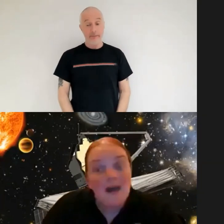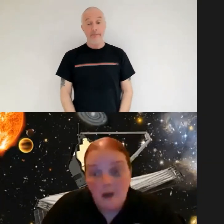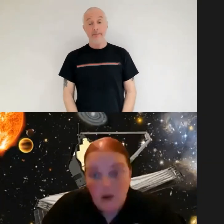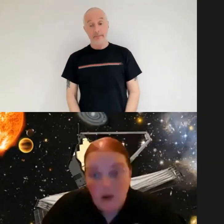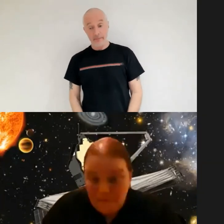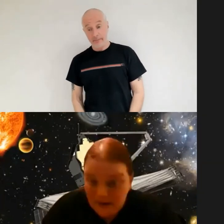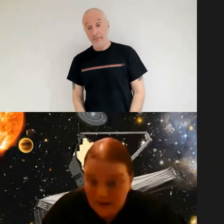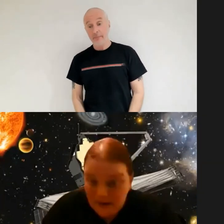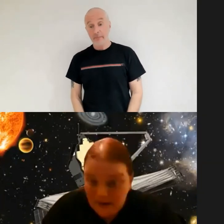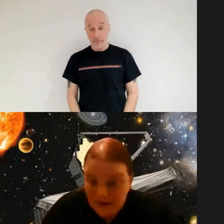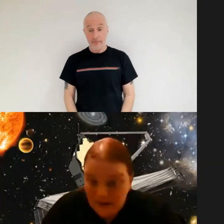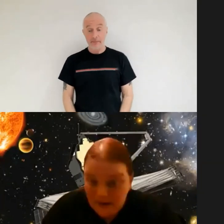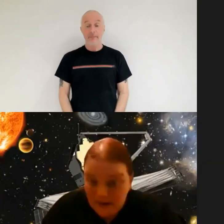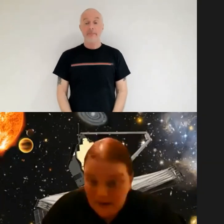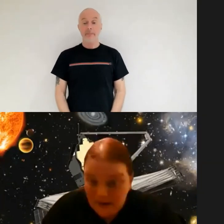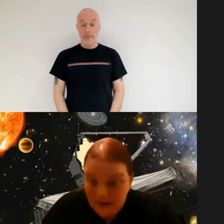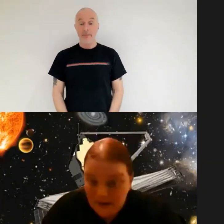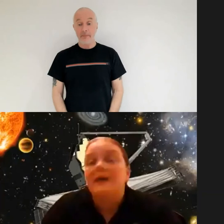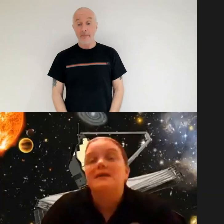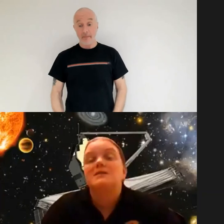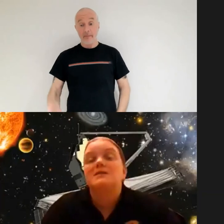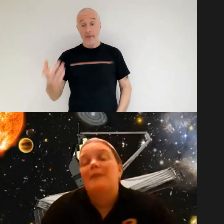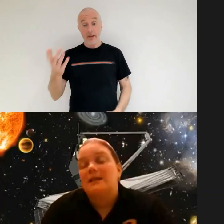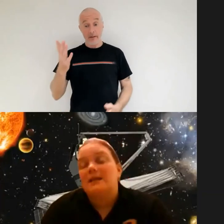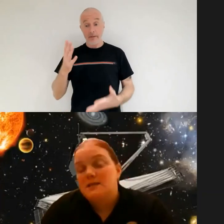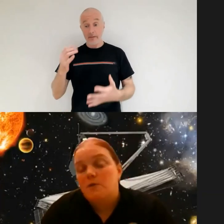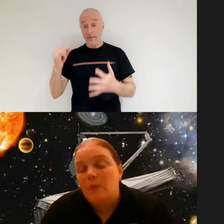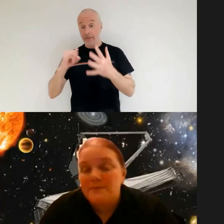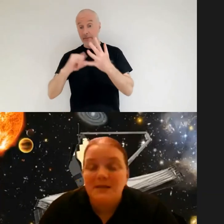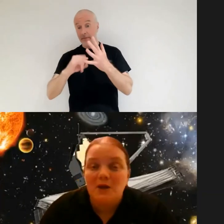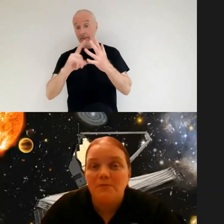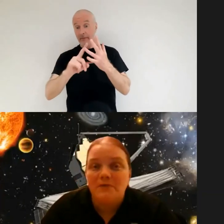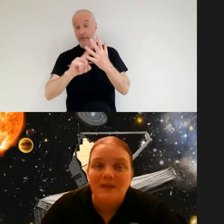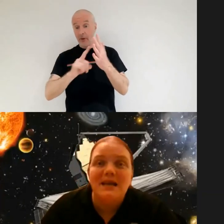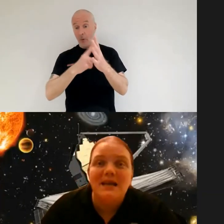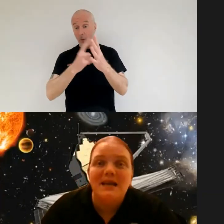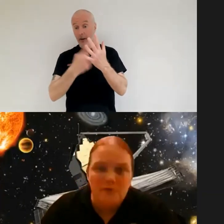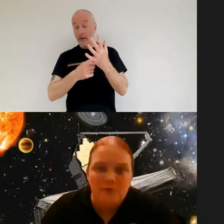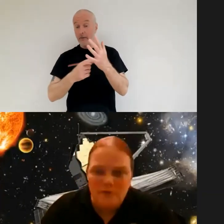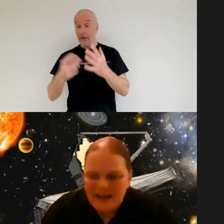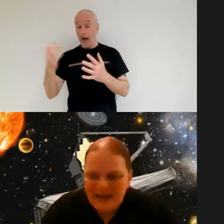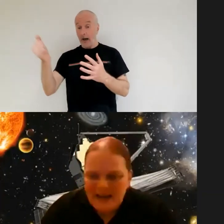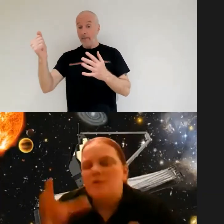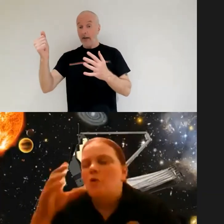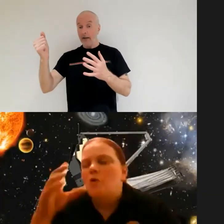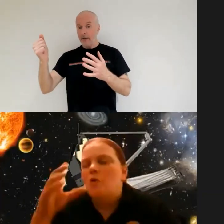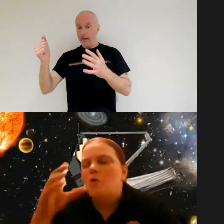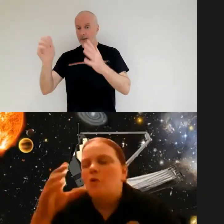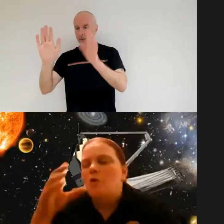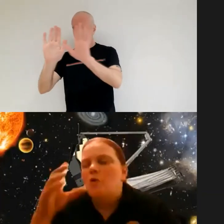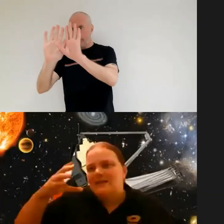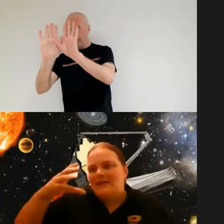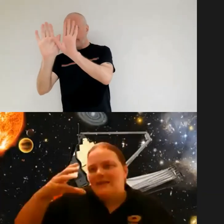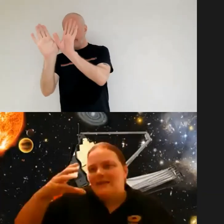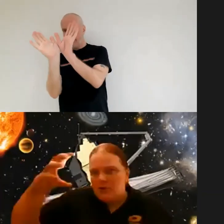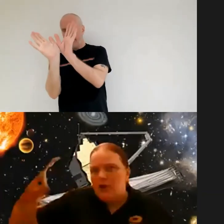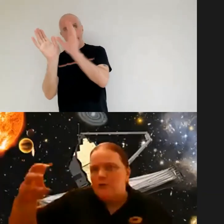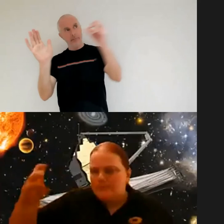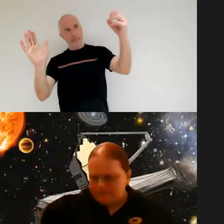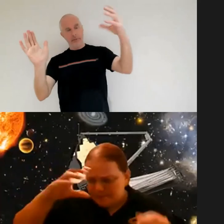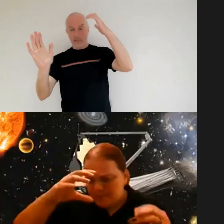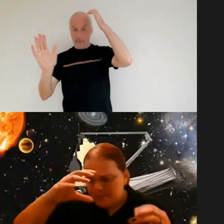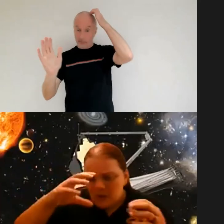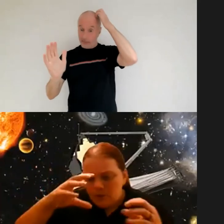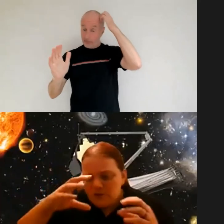well believe it or not it is powered by solar panels so the web telescope does have a solar array while it is in that umbral